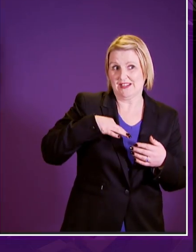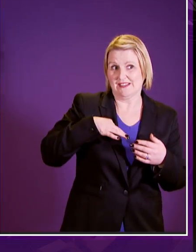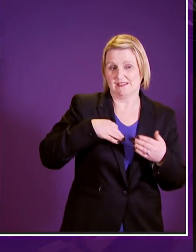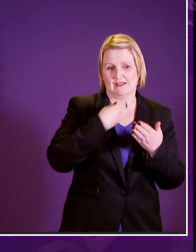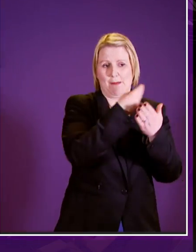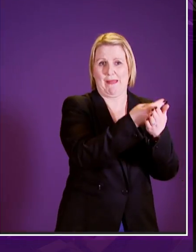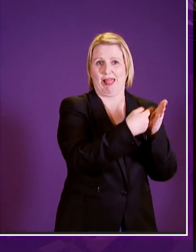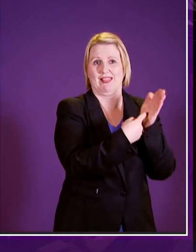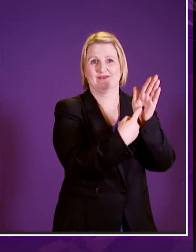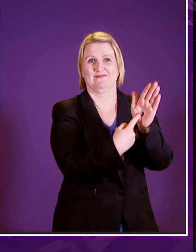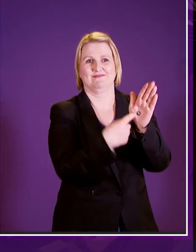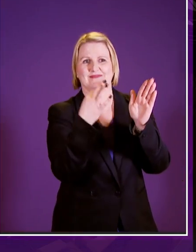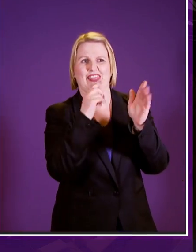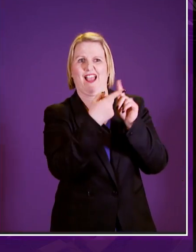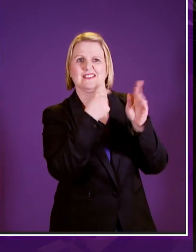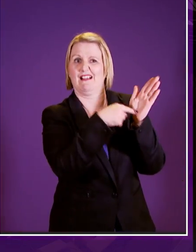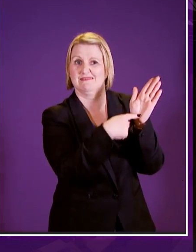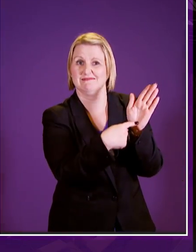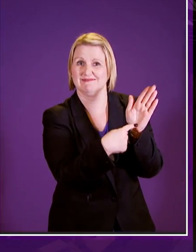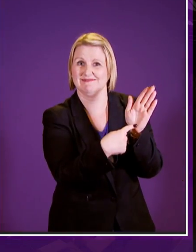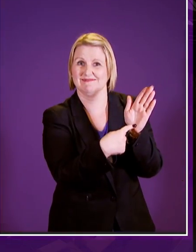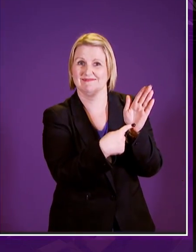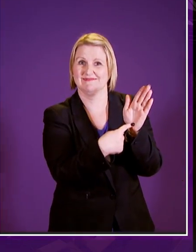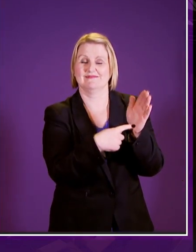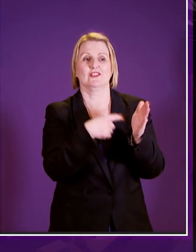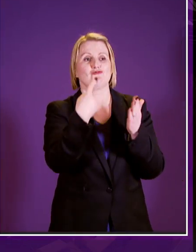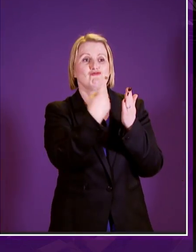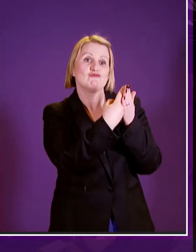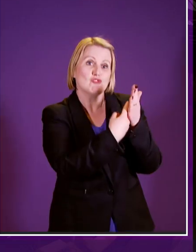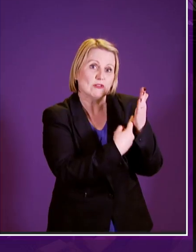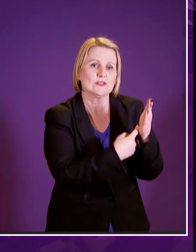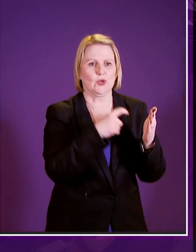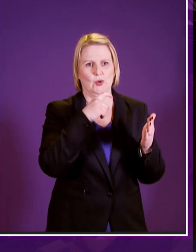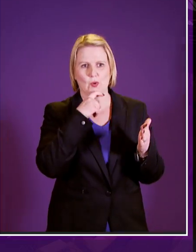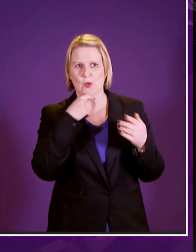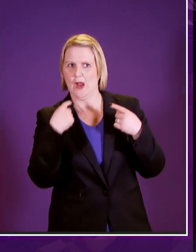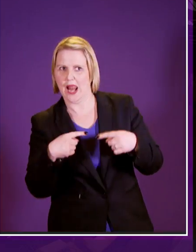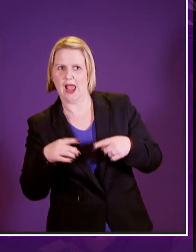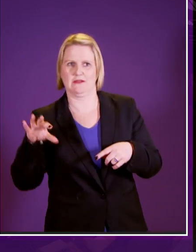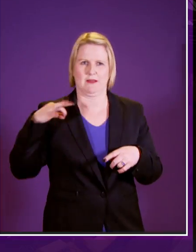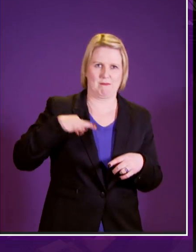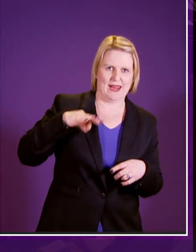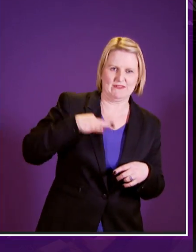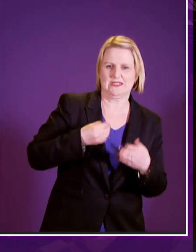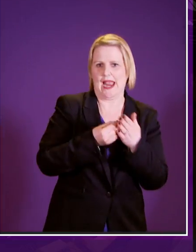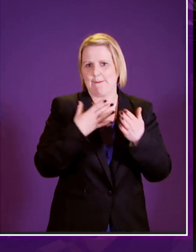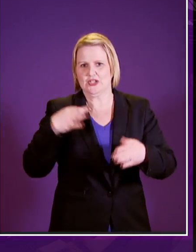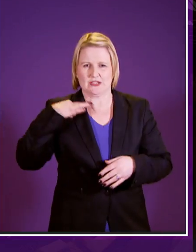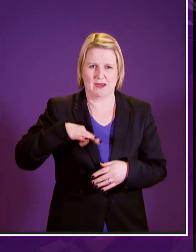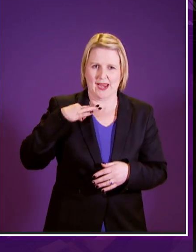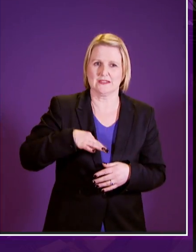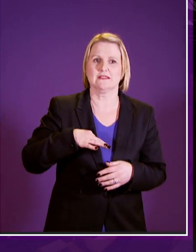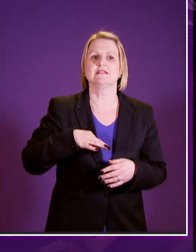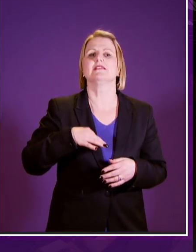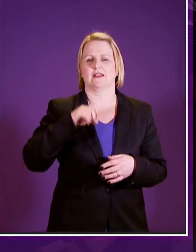of those questions all the rules about eligibility criteria and about fixing the amounts of benefit to be paid will be